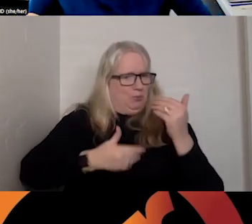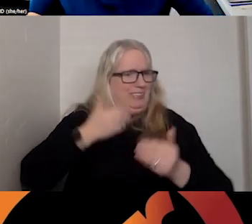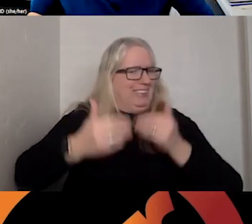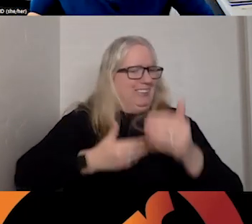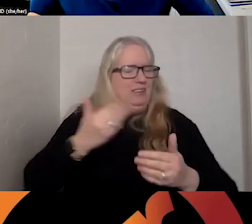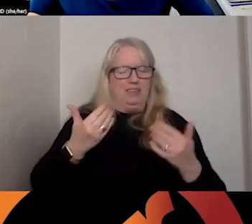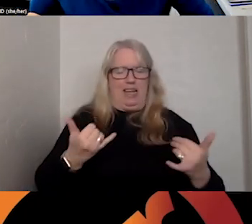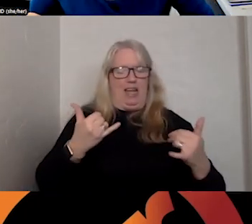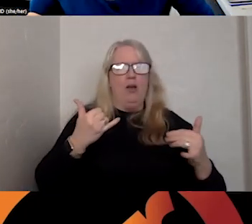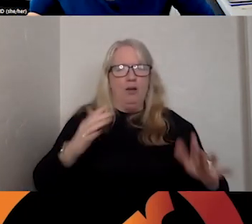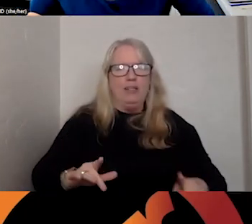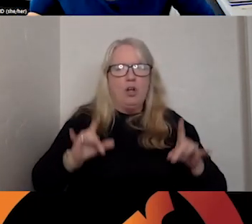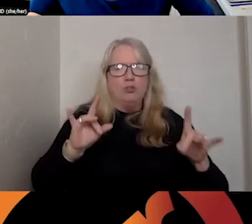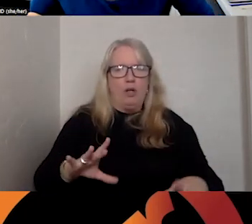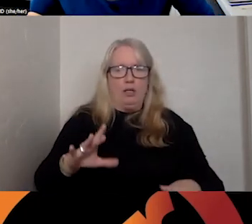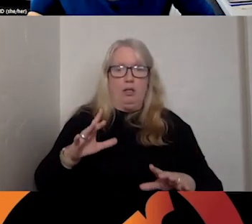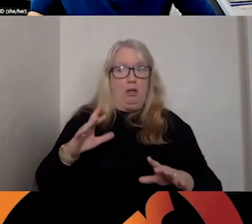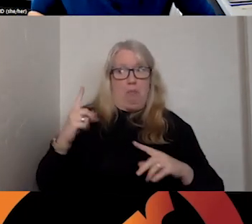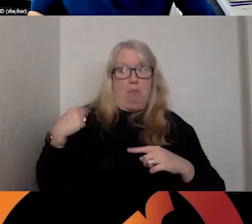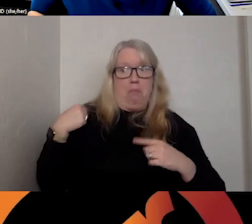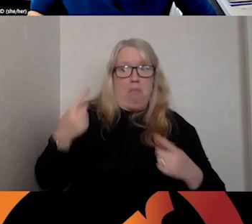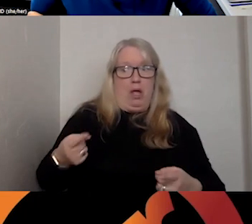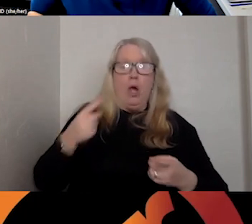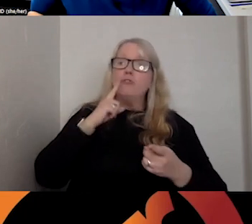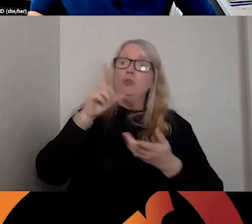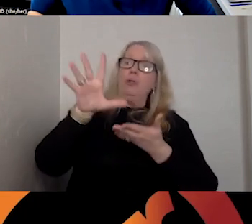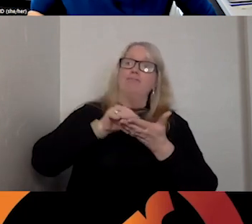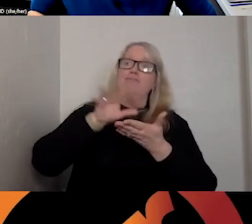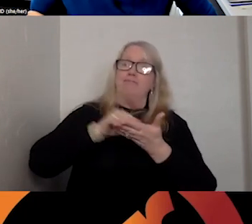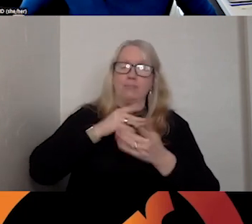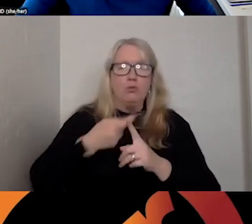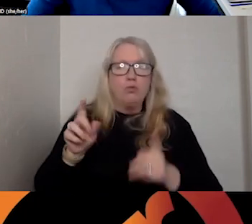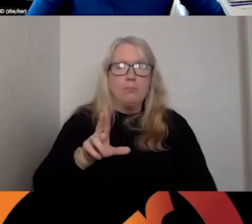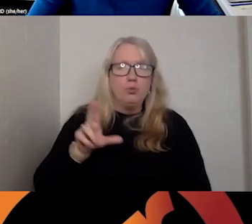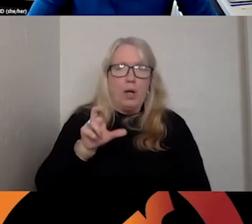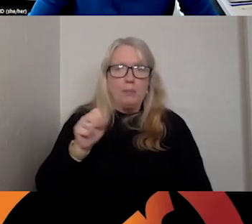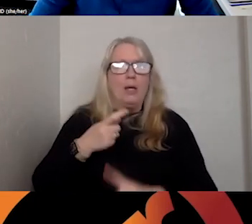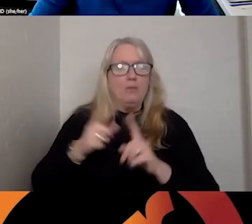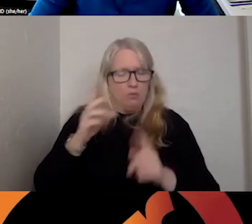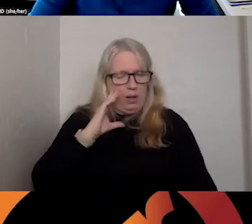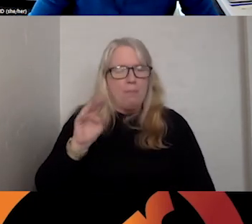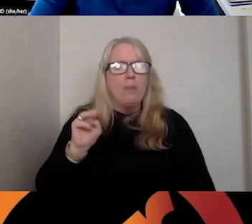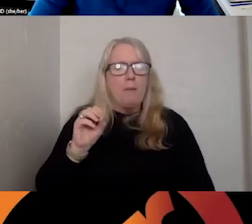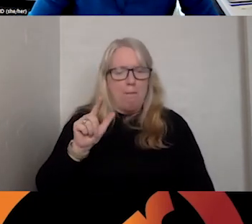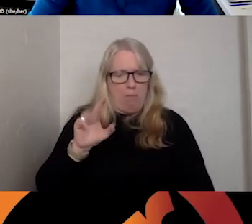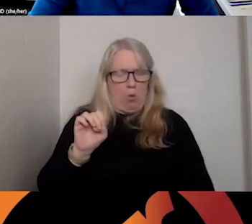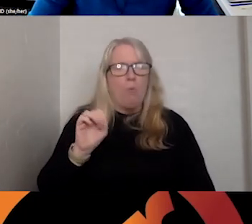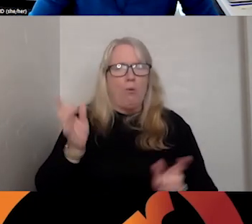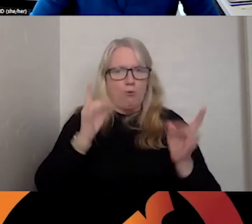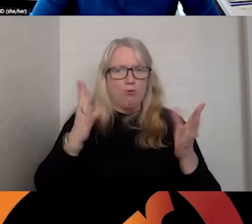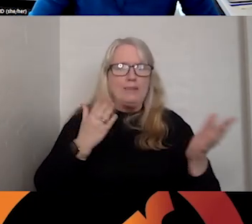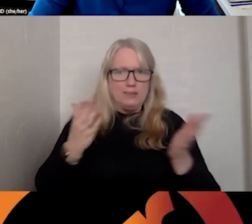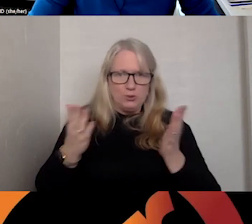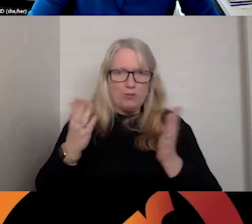now. We've learned a lot from the US actually about the mobile crisis service and